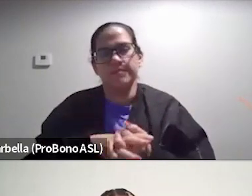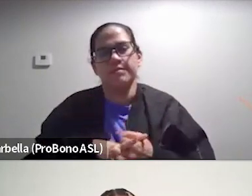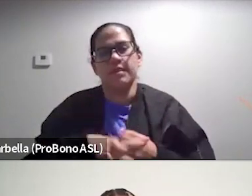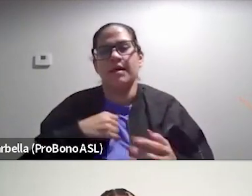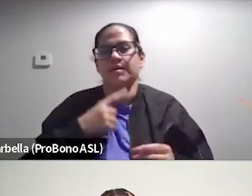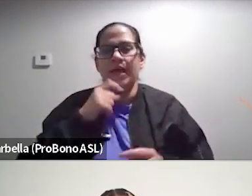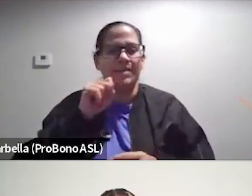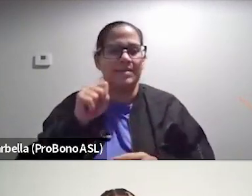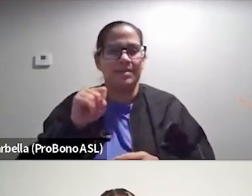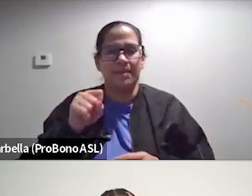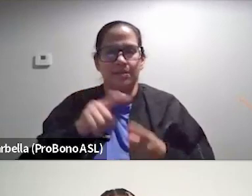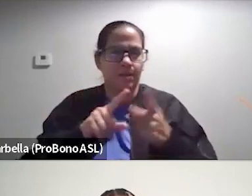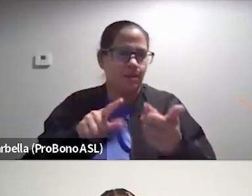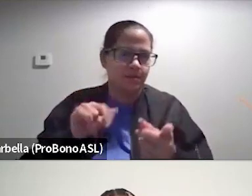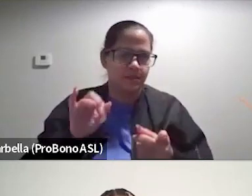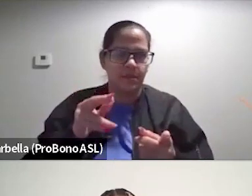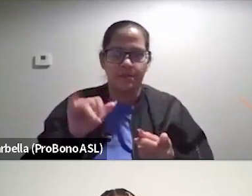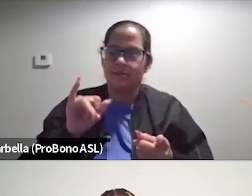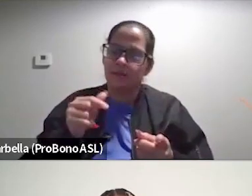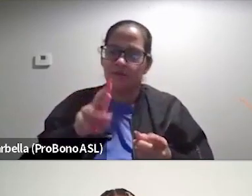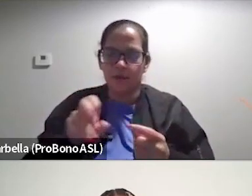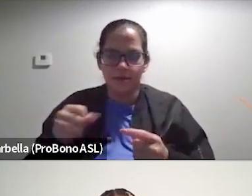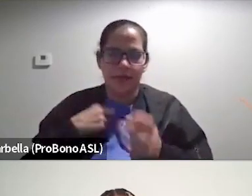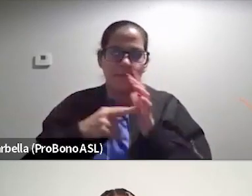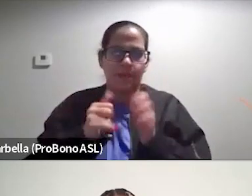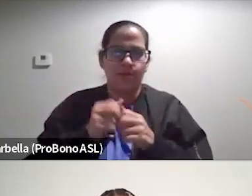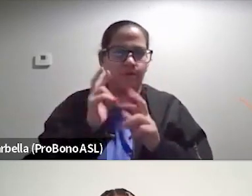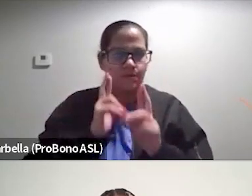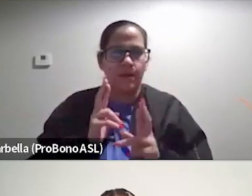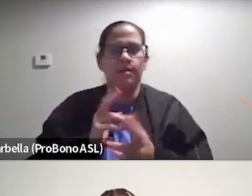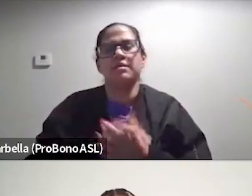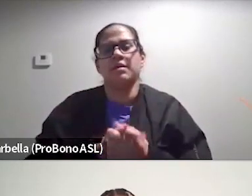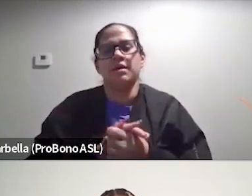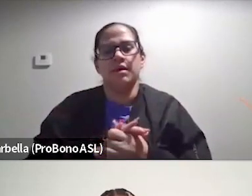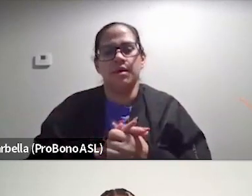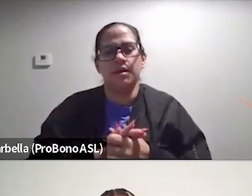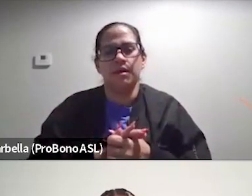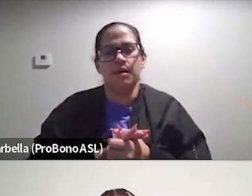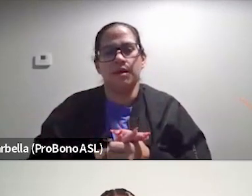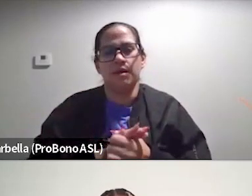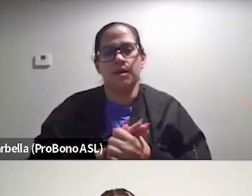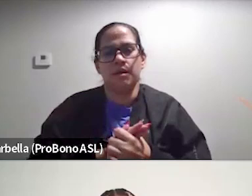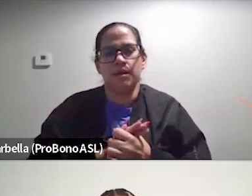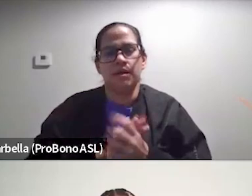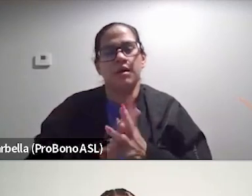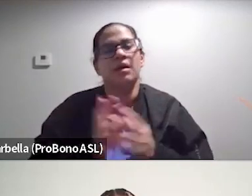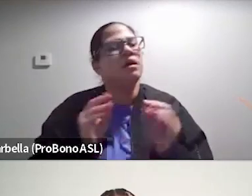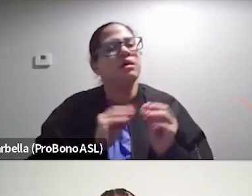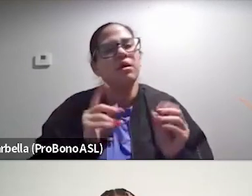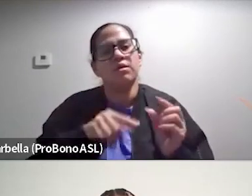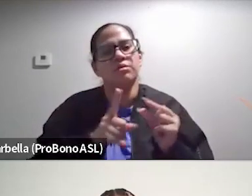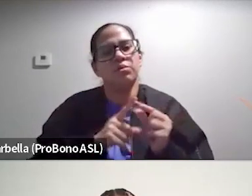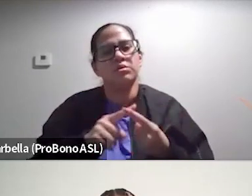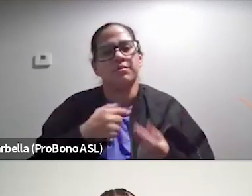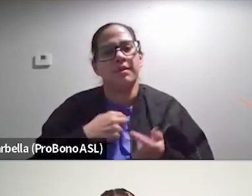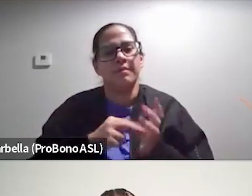sis to you, Tigress. And I mean it's to